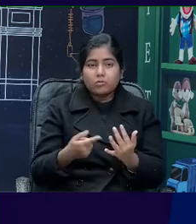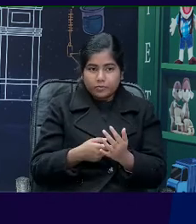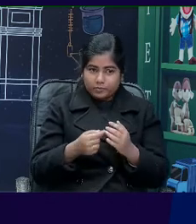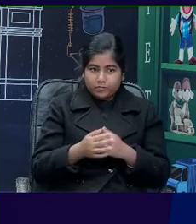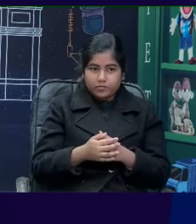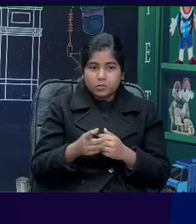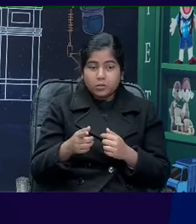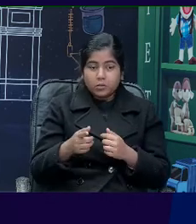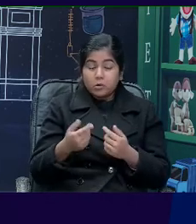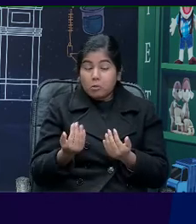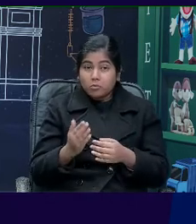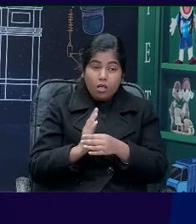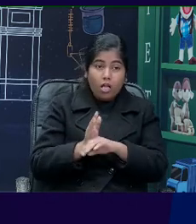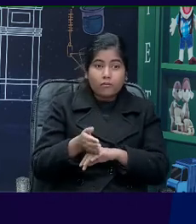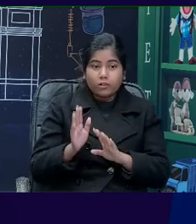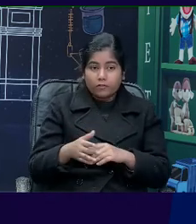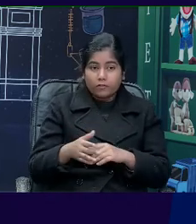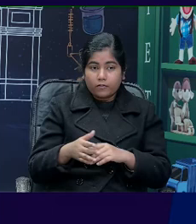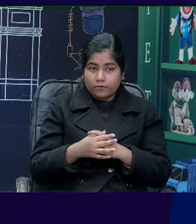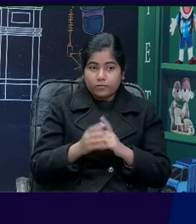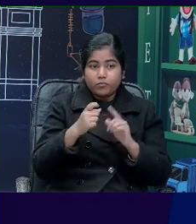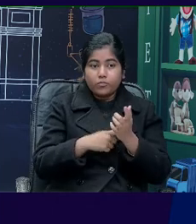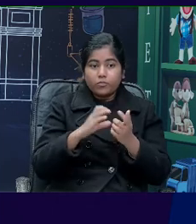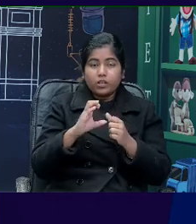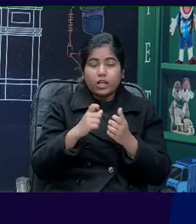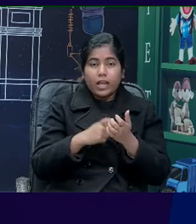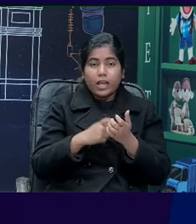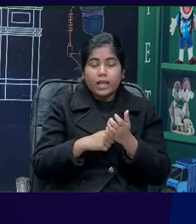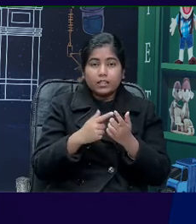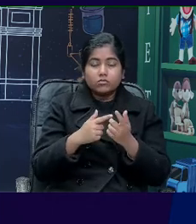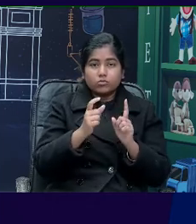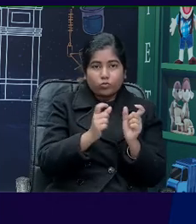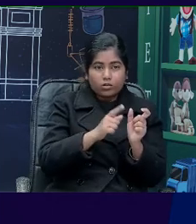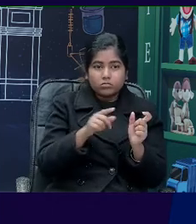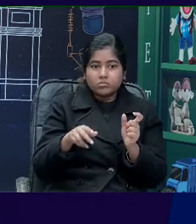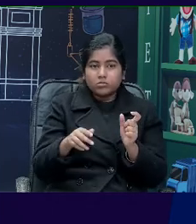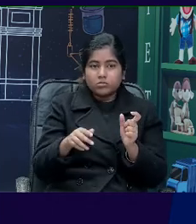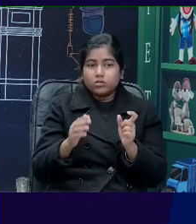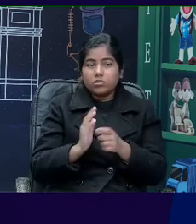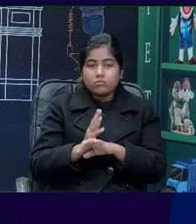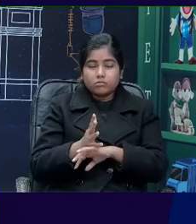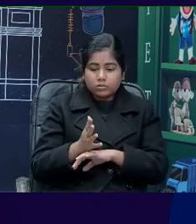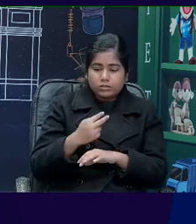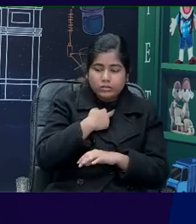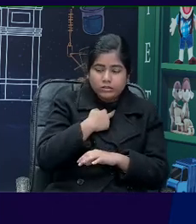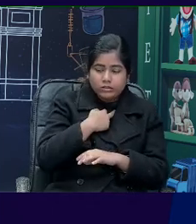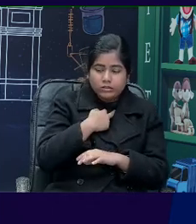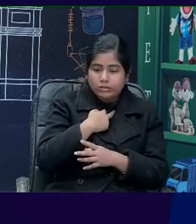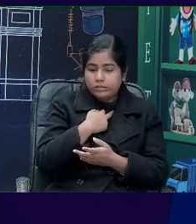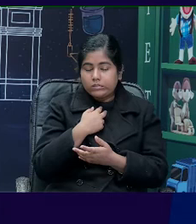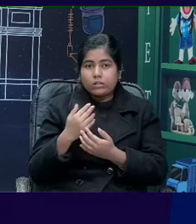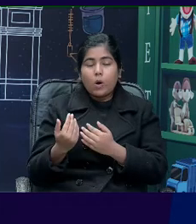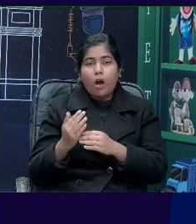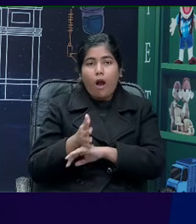hazardous or dangerous, you know, in simpler language. And then we have shared these words in Braille so that, you know, children